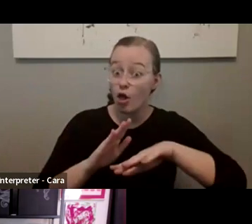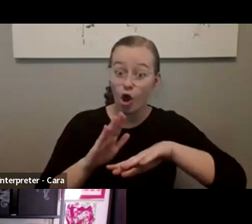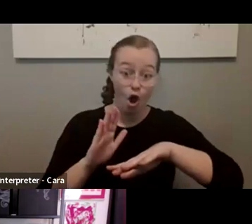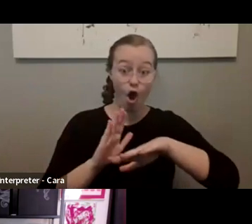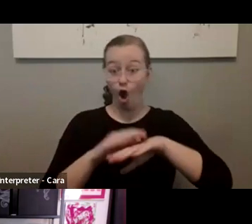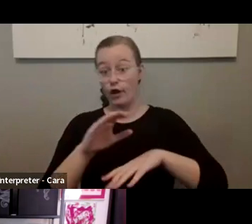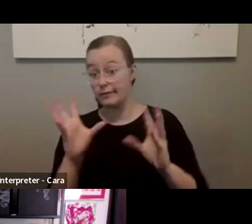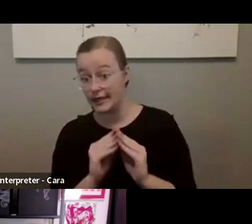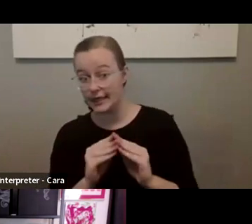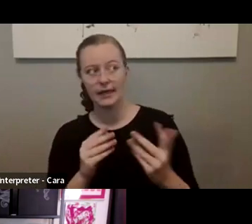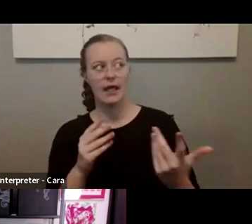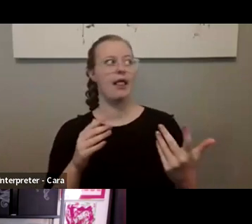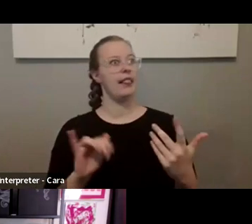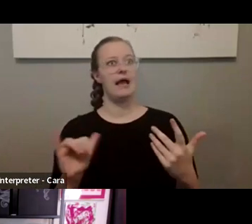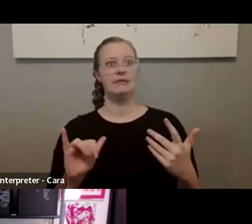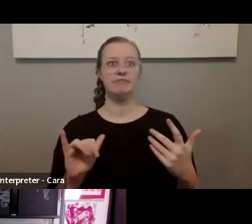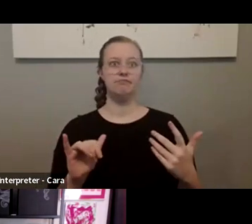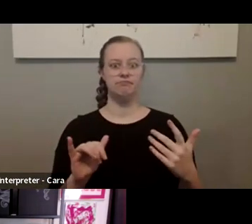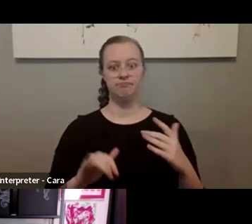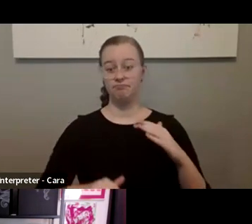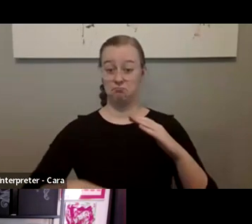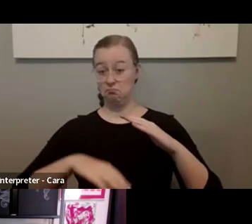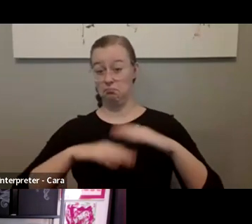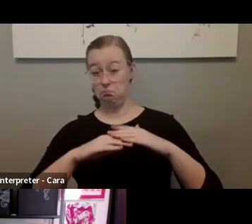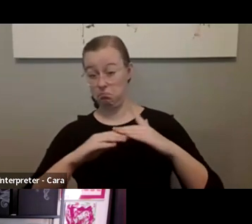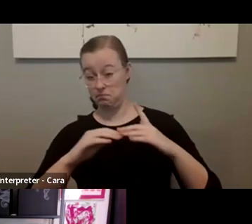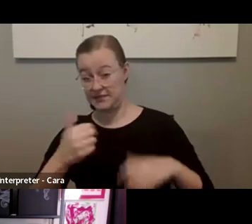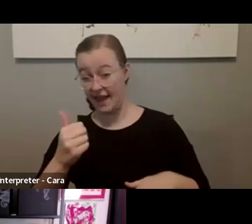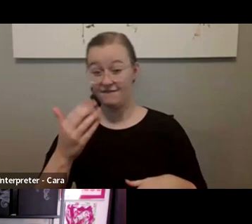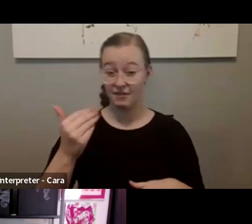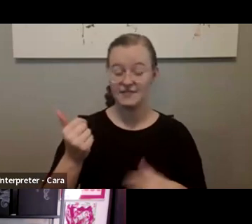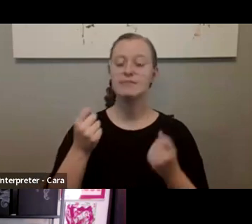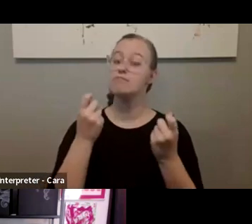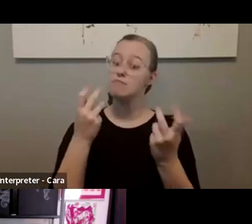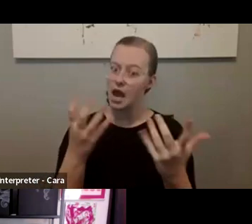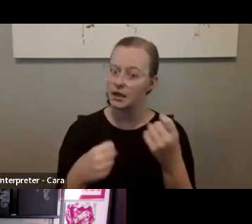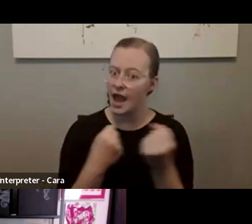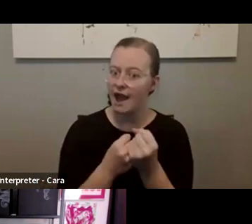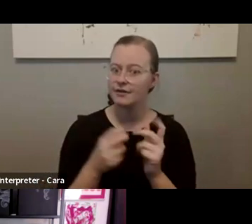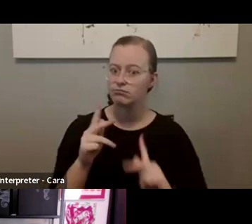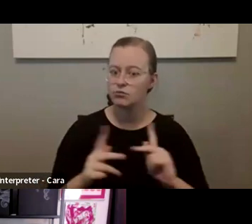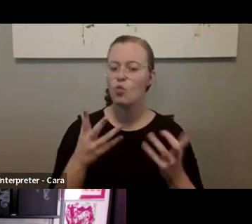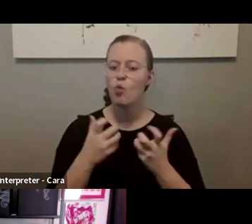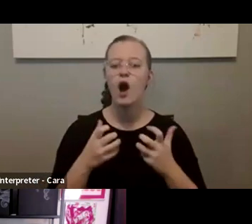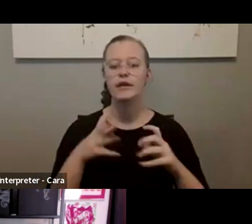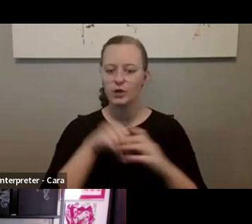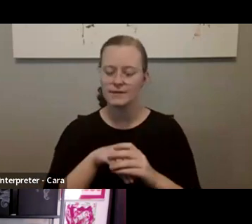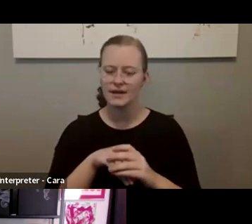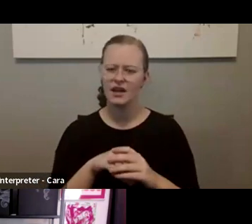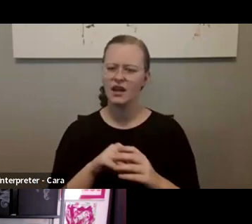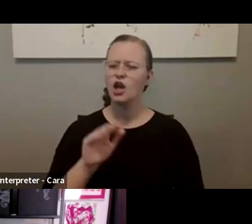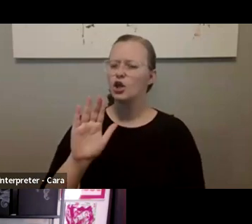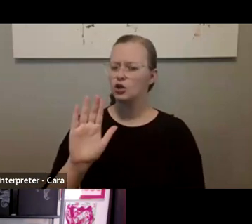upwards of 1015, you know, maybe there are a lot of advocates that are interested in participating. What would be your